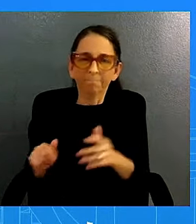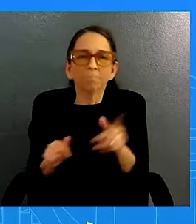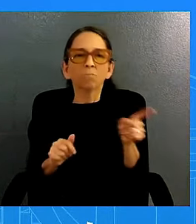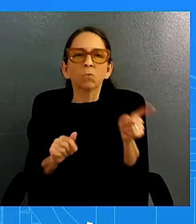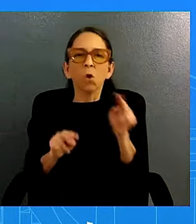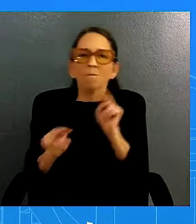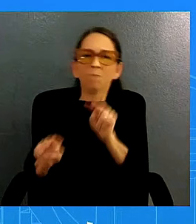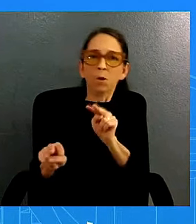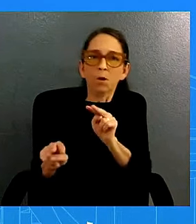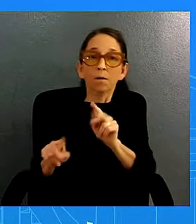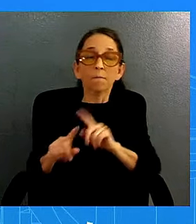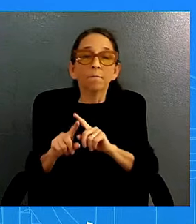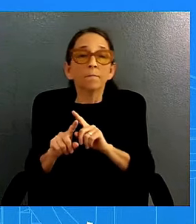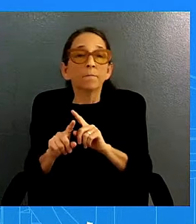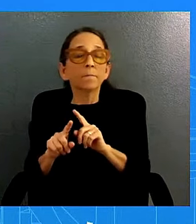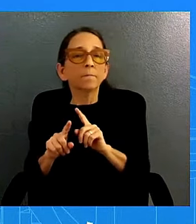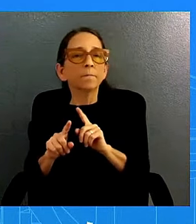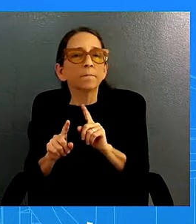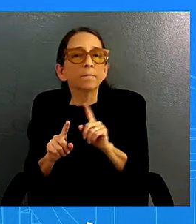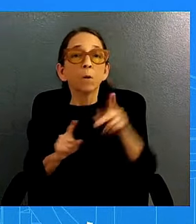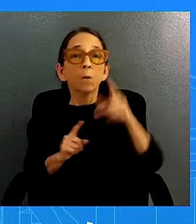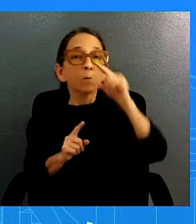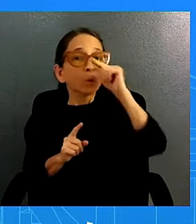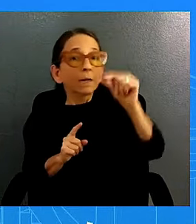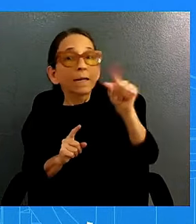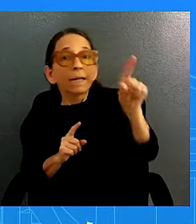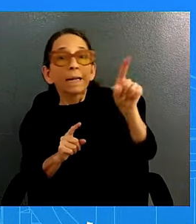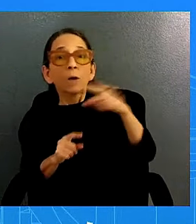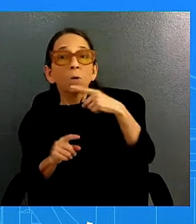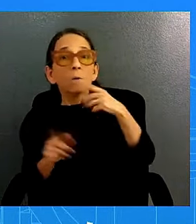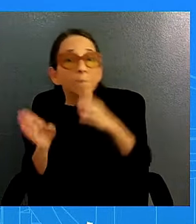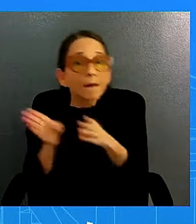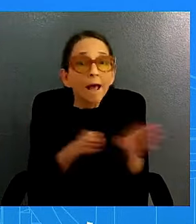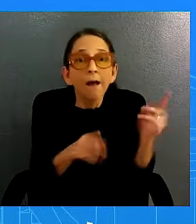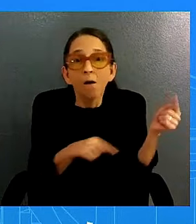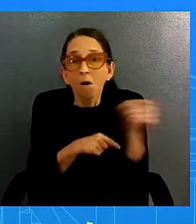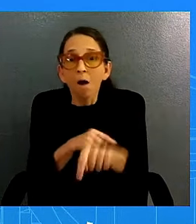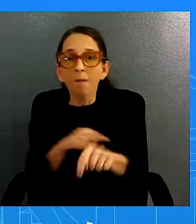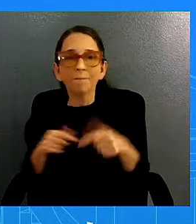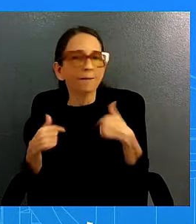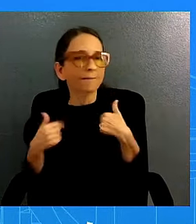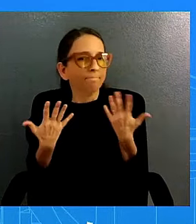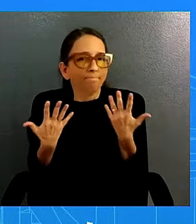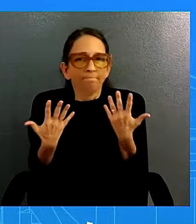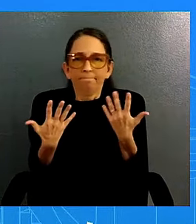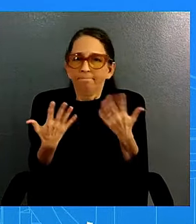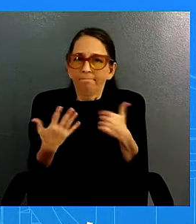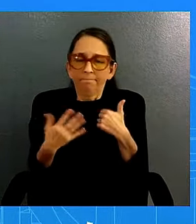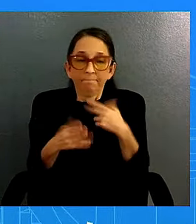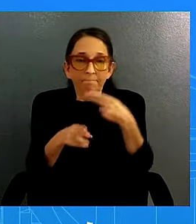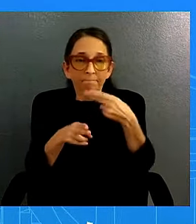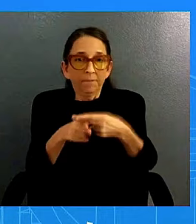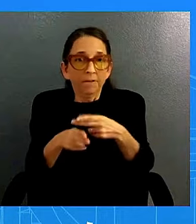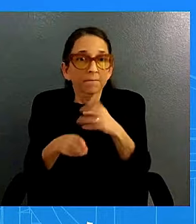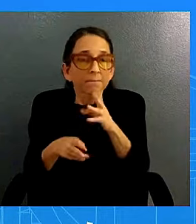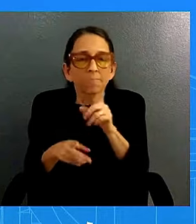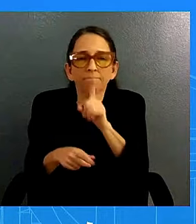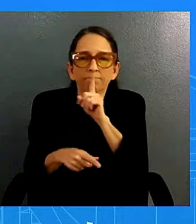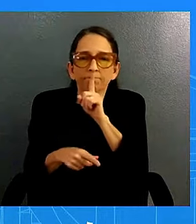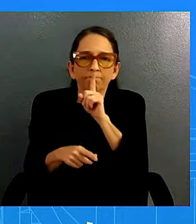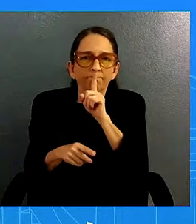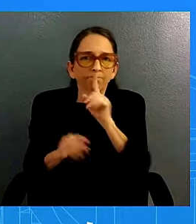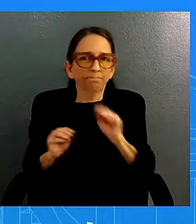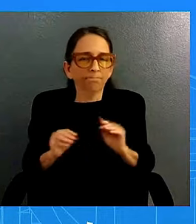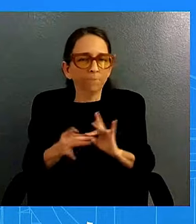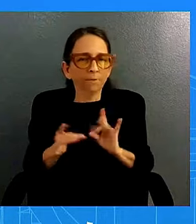uh uh putin is going to do or not do thanks and thank you for clarifying when the president first learned